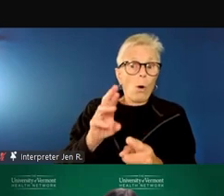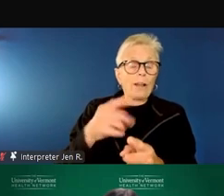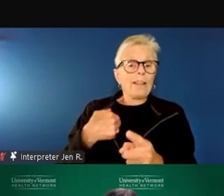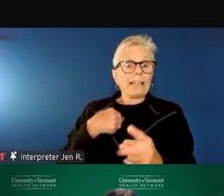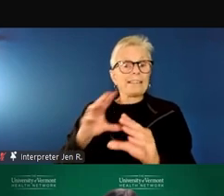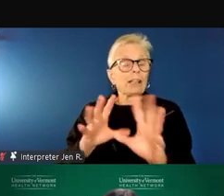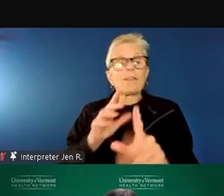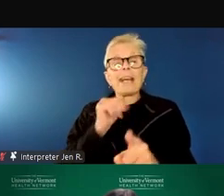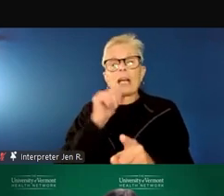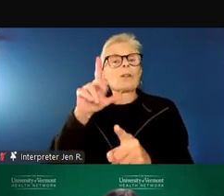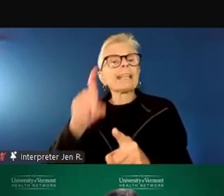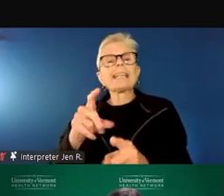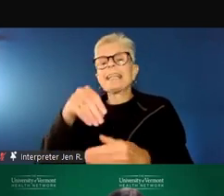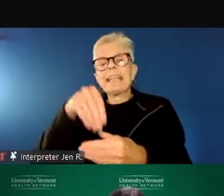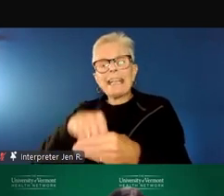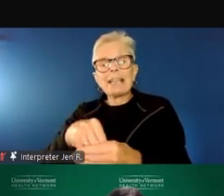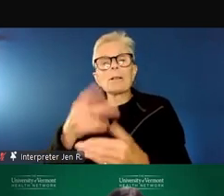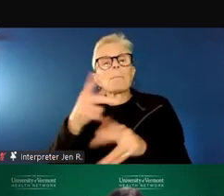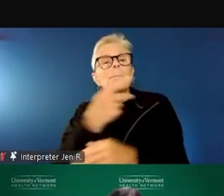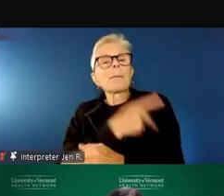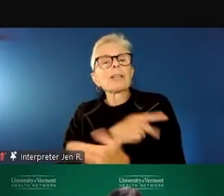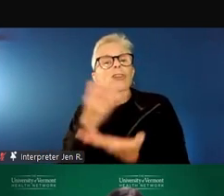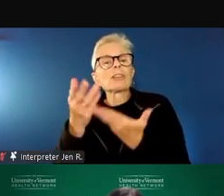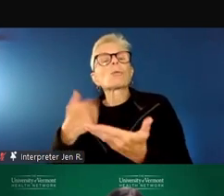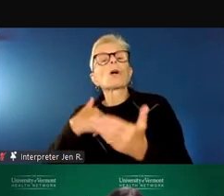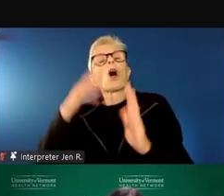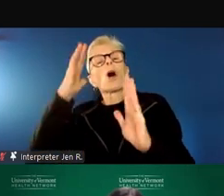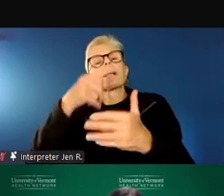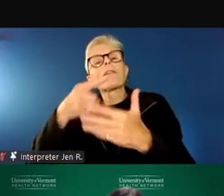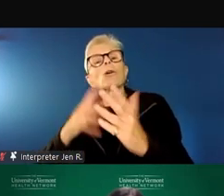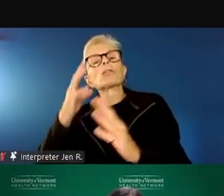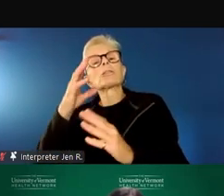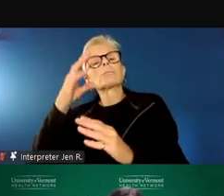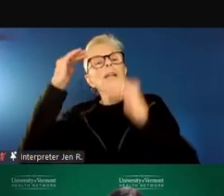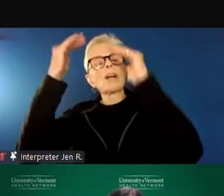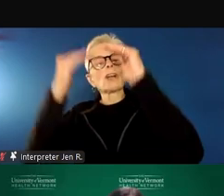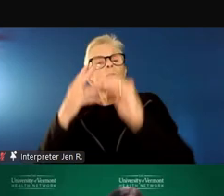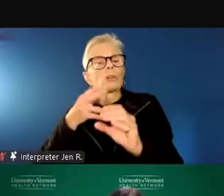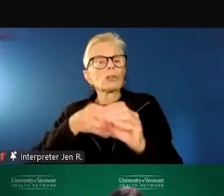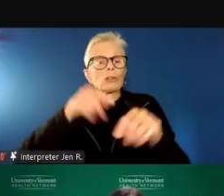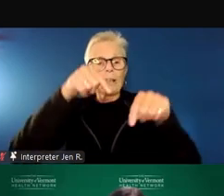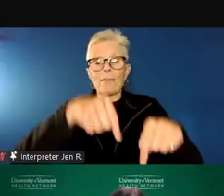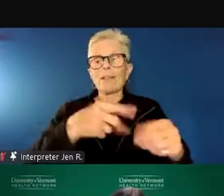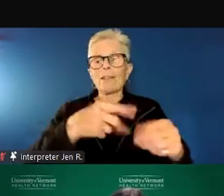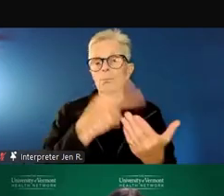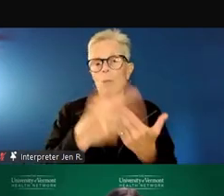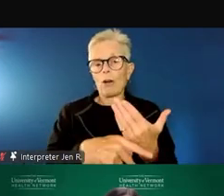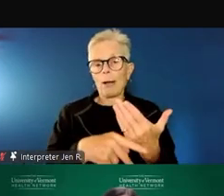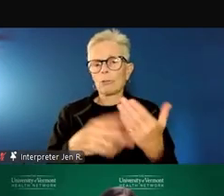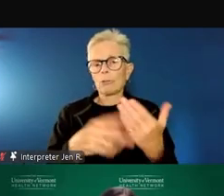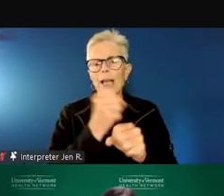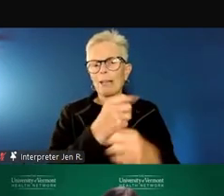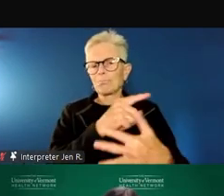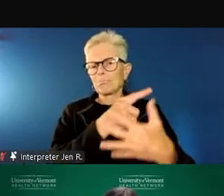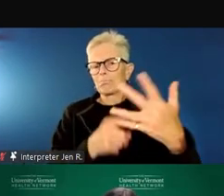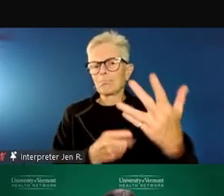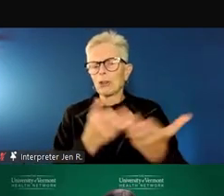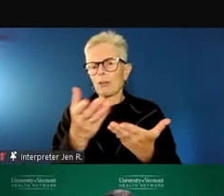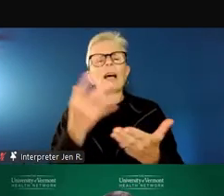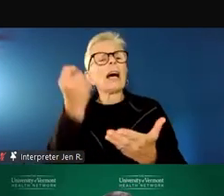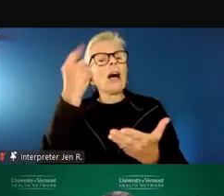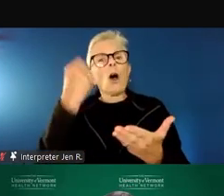we're hoping that those adults will come to this program to access a number of different services, all of which are voluntary.